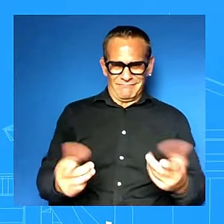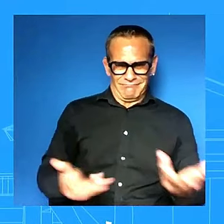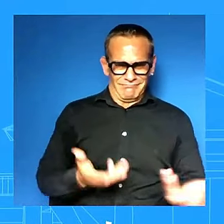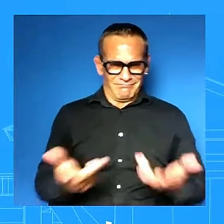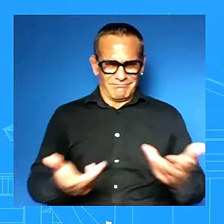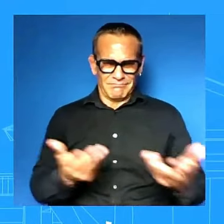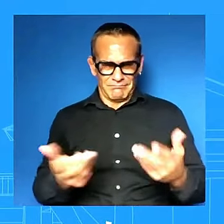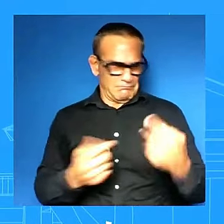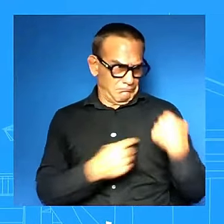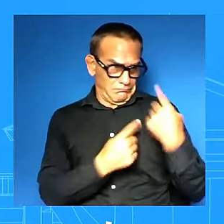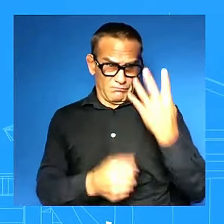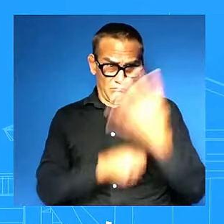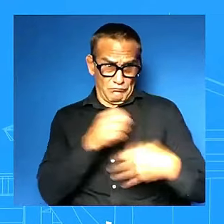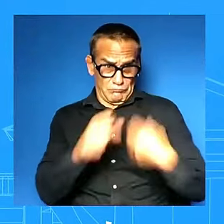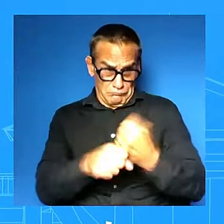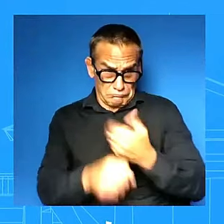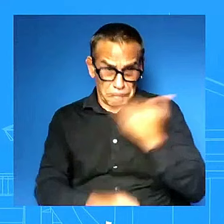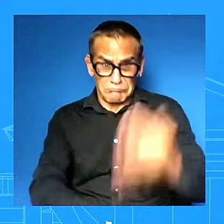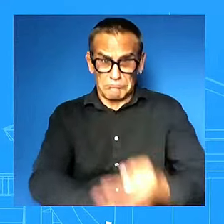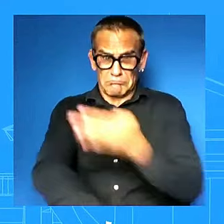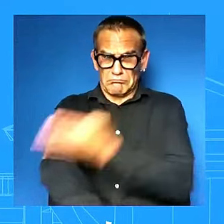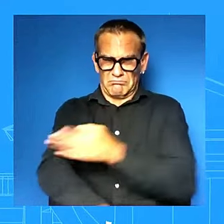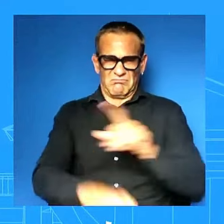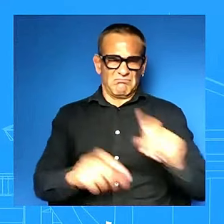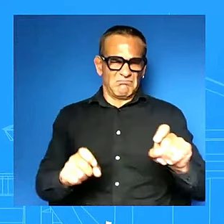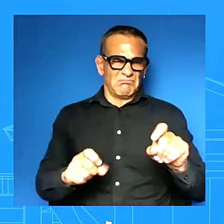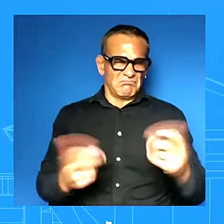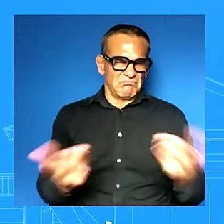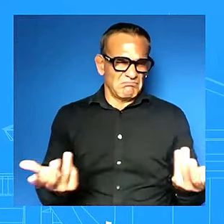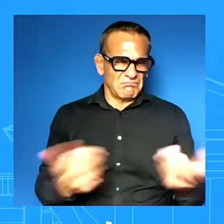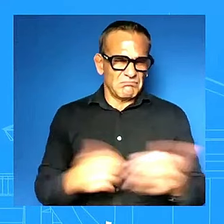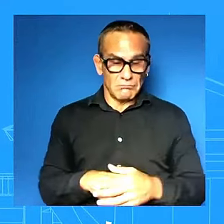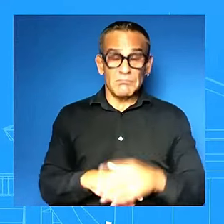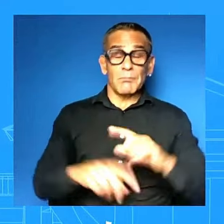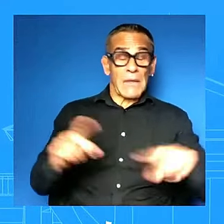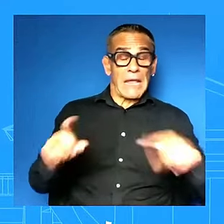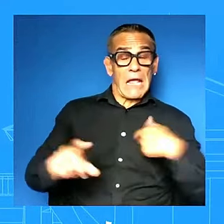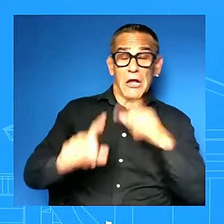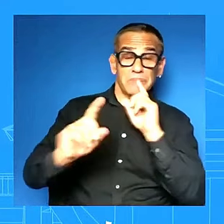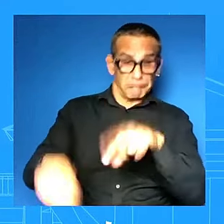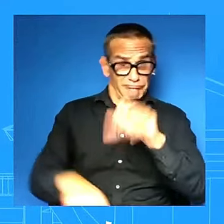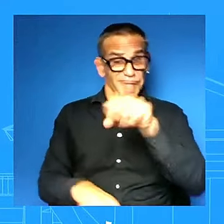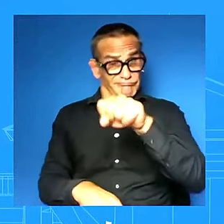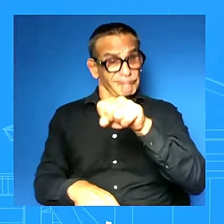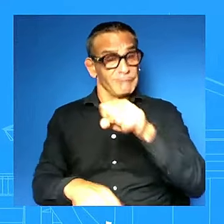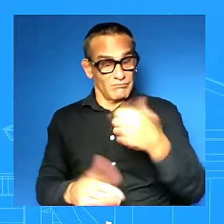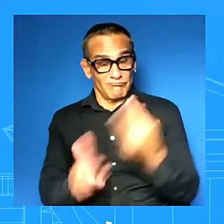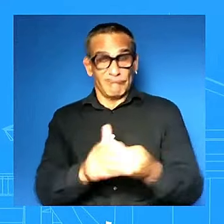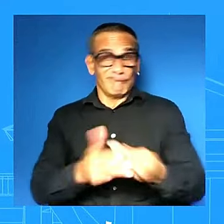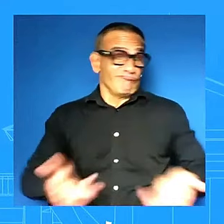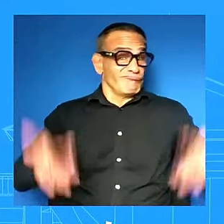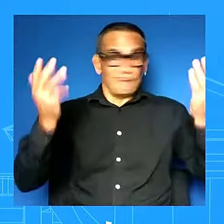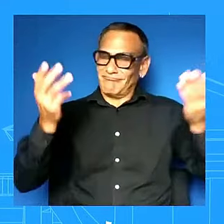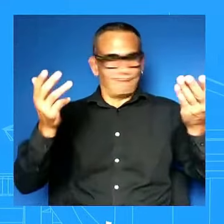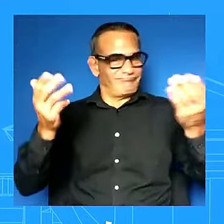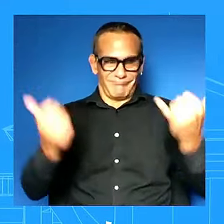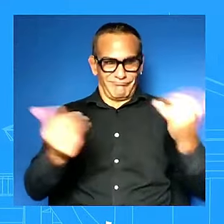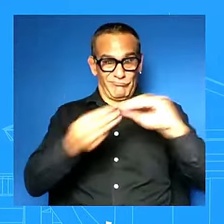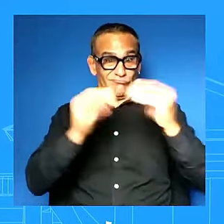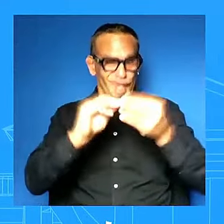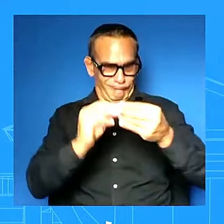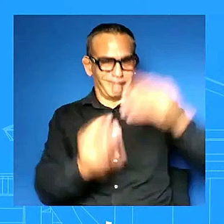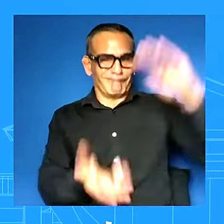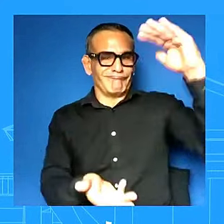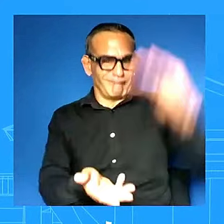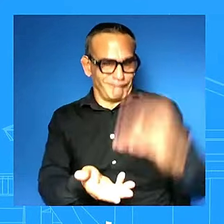inflation that is something that we have seen from the numbers from the data that is a true in in in